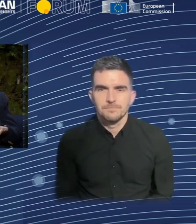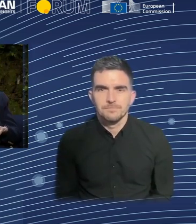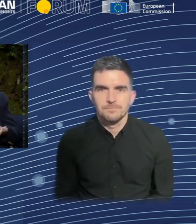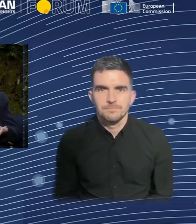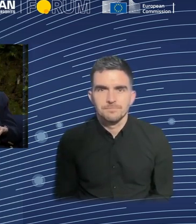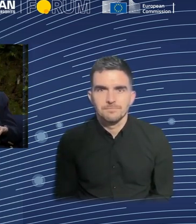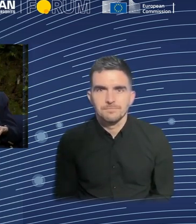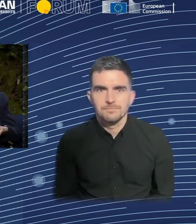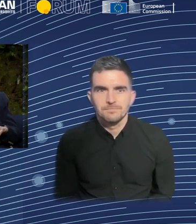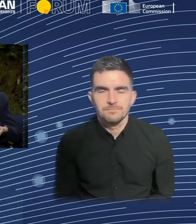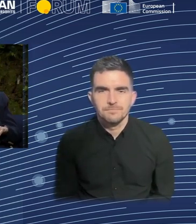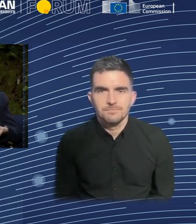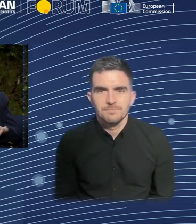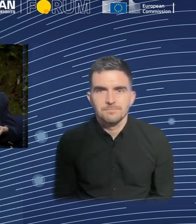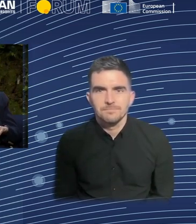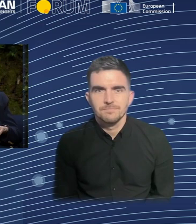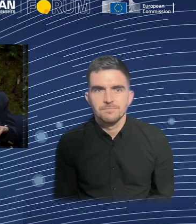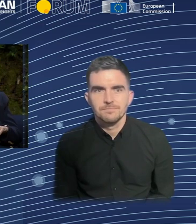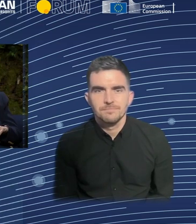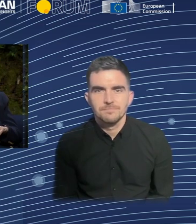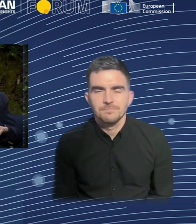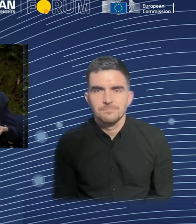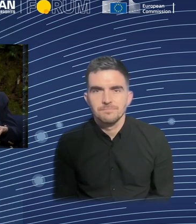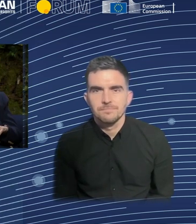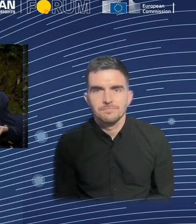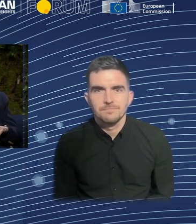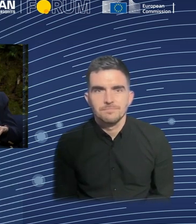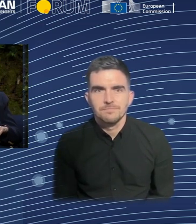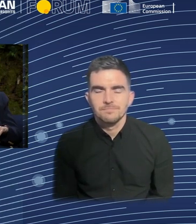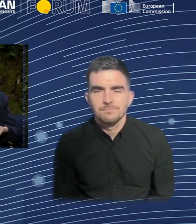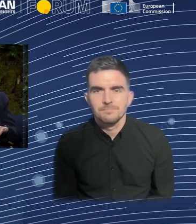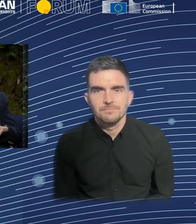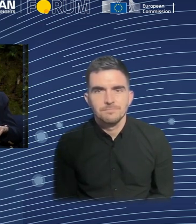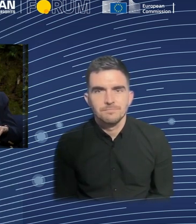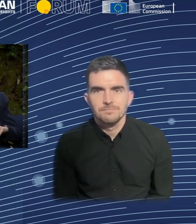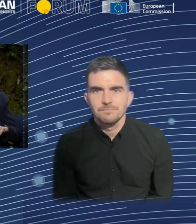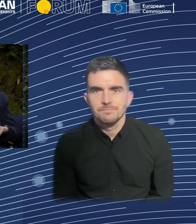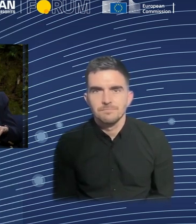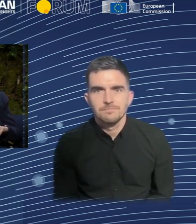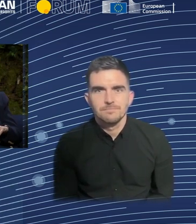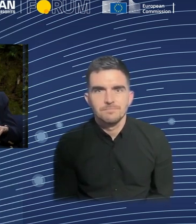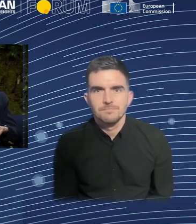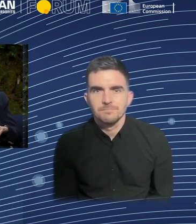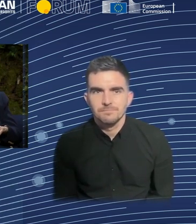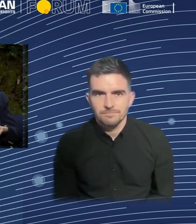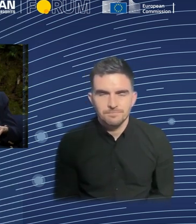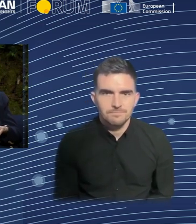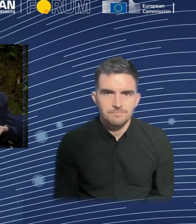that AI systems were programmed using rules in the 1980s. That's no longer true.